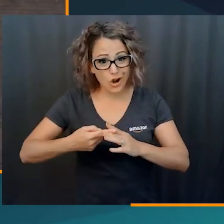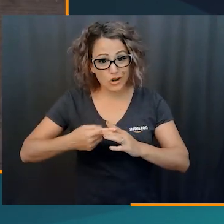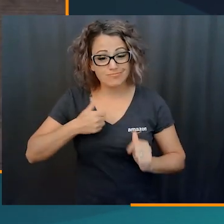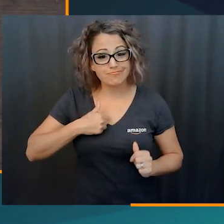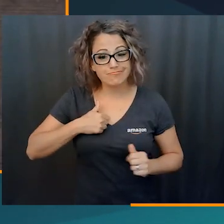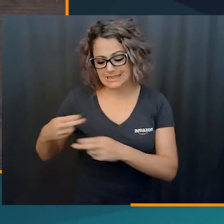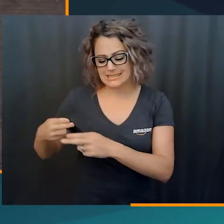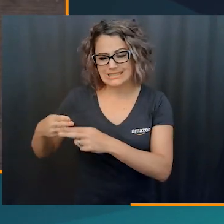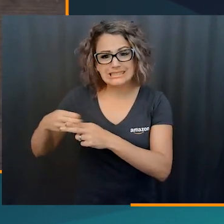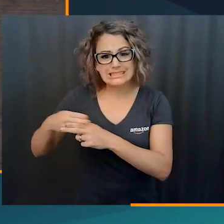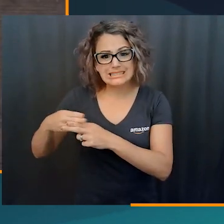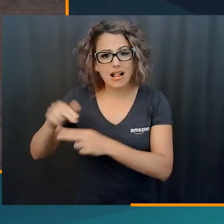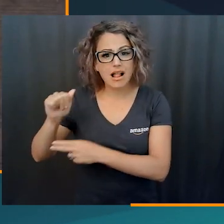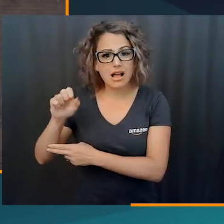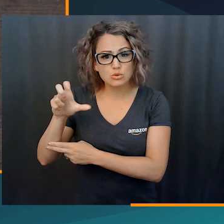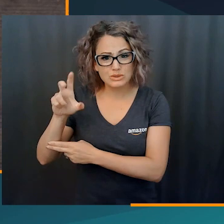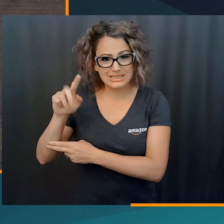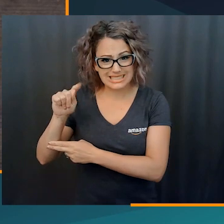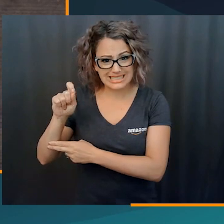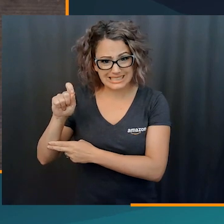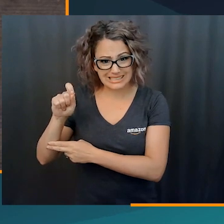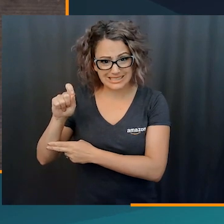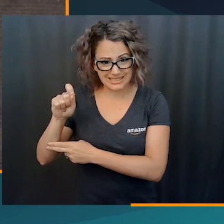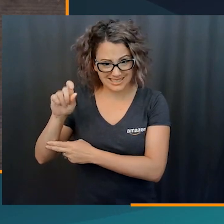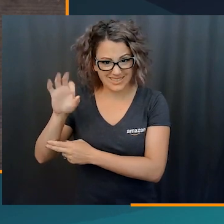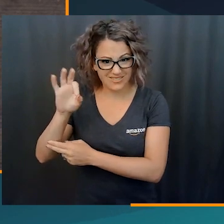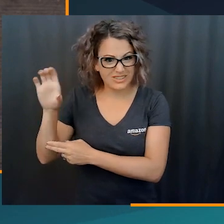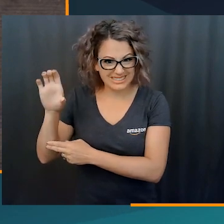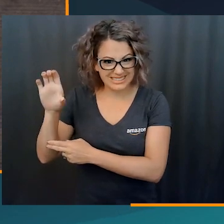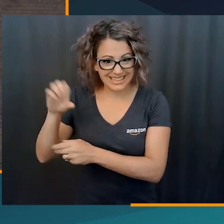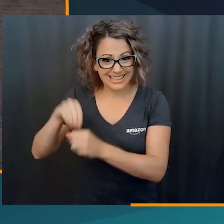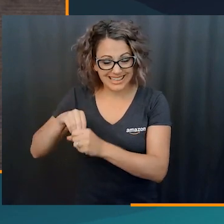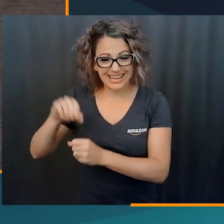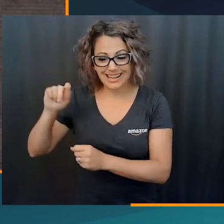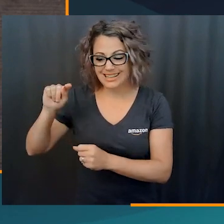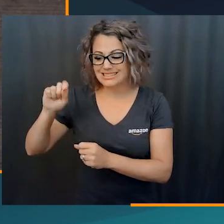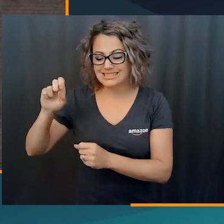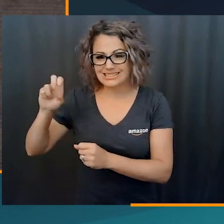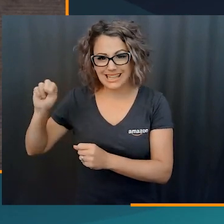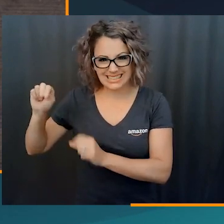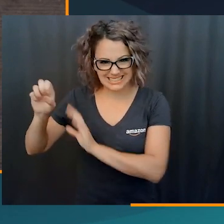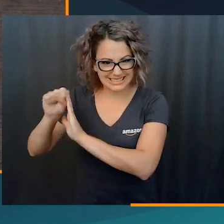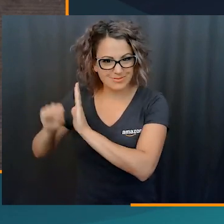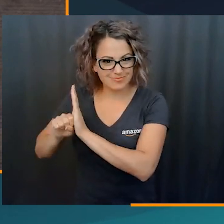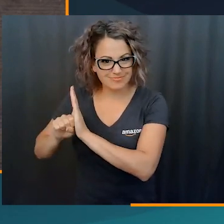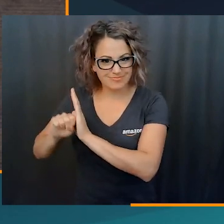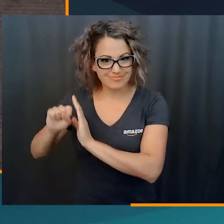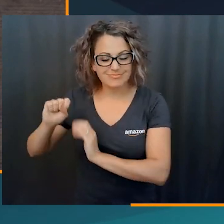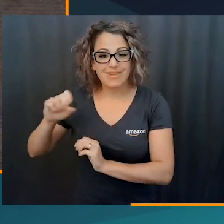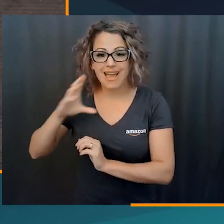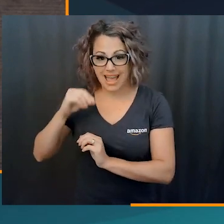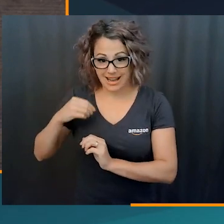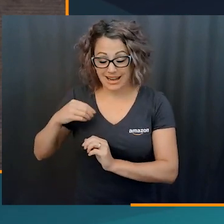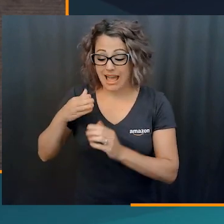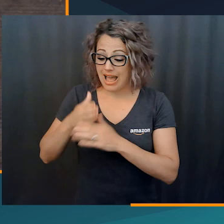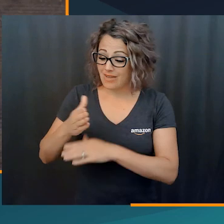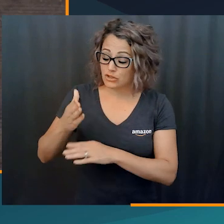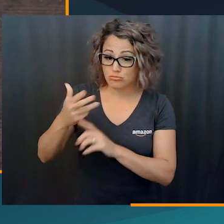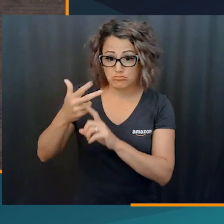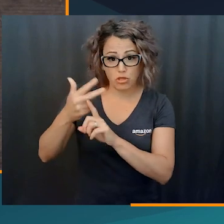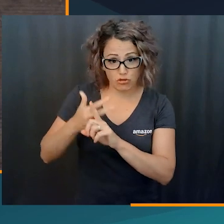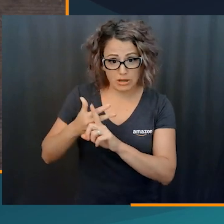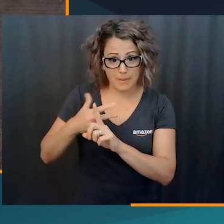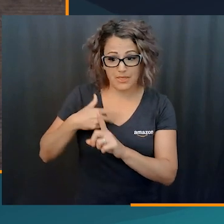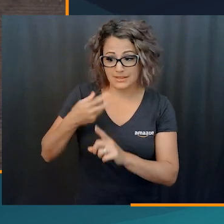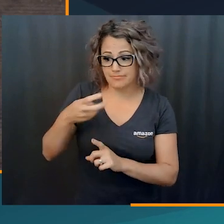Thank you so much. So I actually started out as a seasonal associate in a fulfillment center in Chattanooga, Tennessee. I